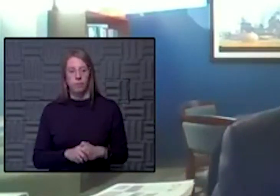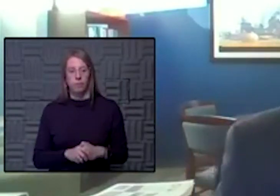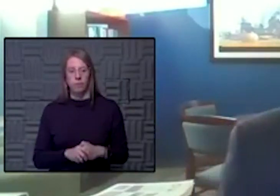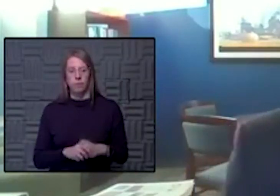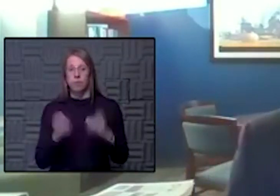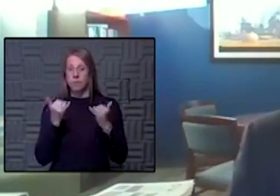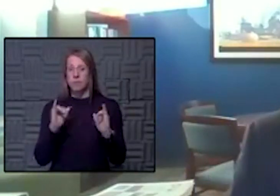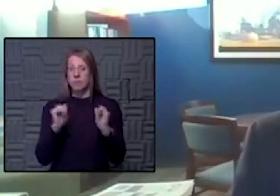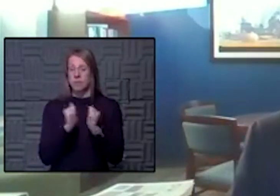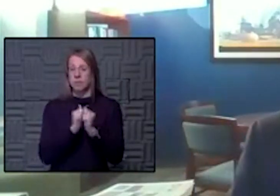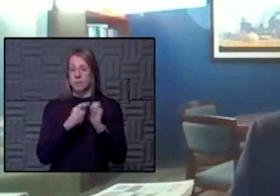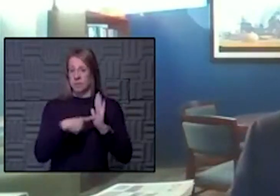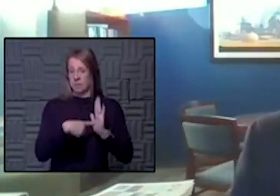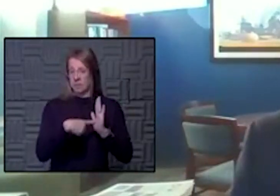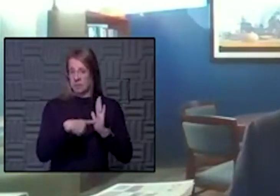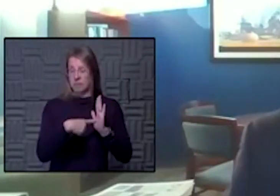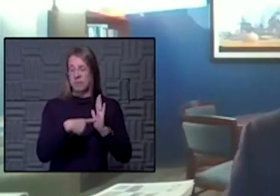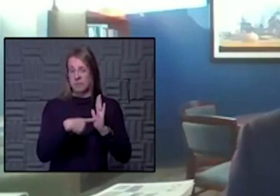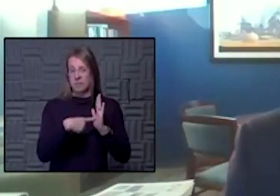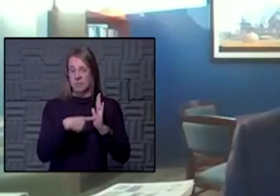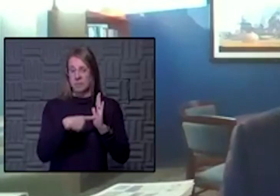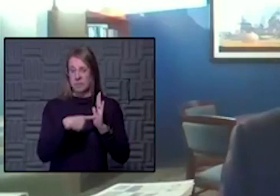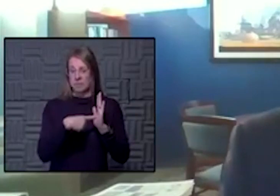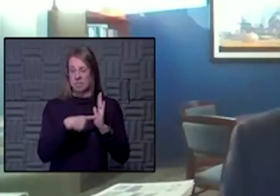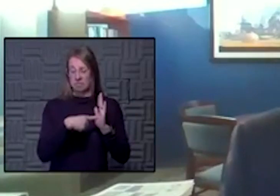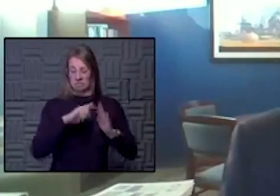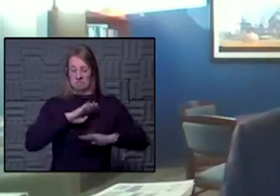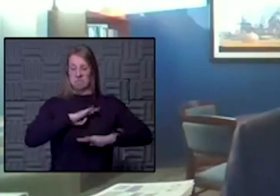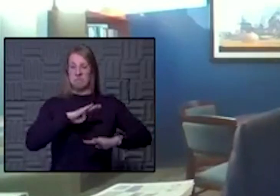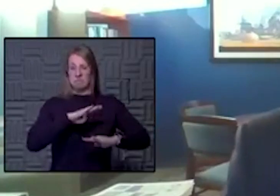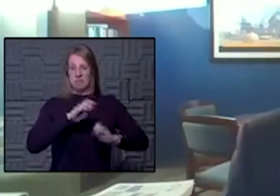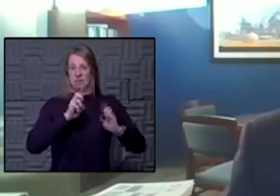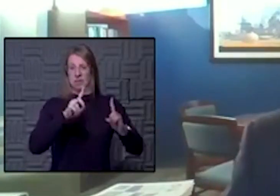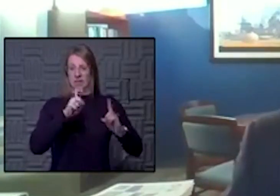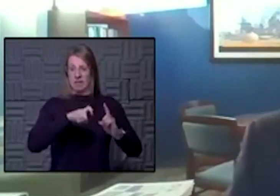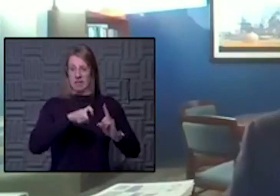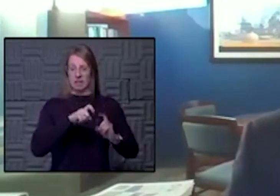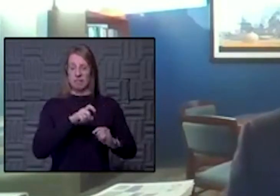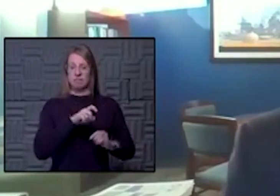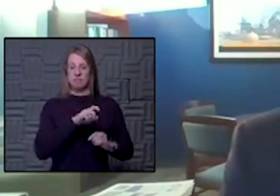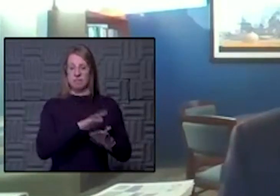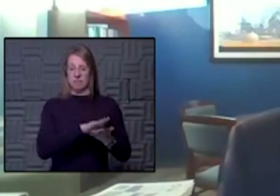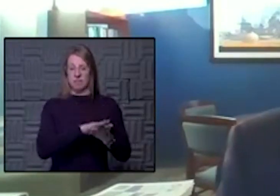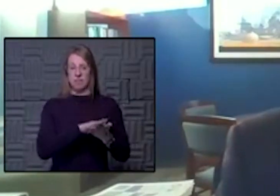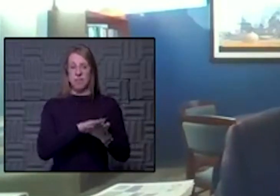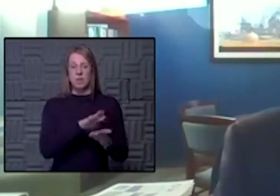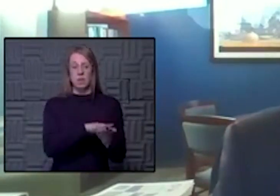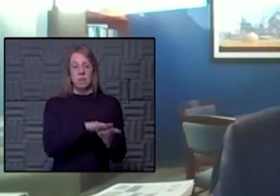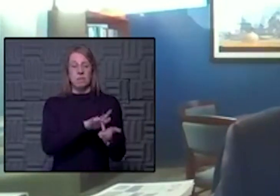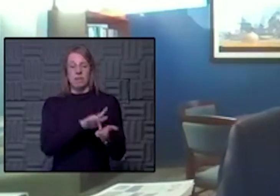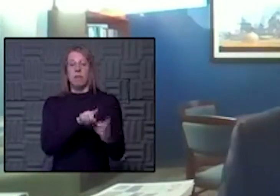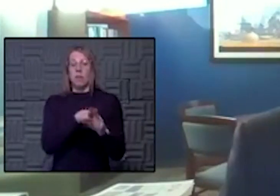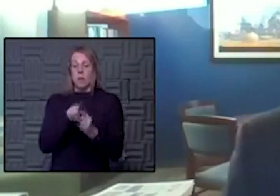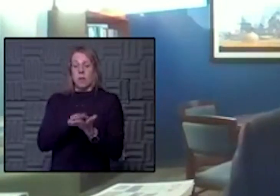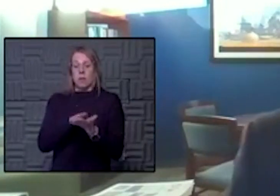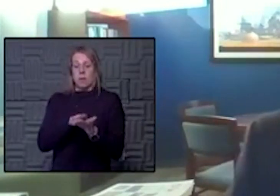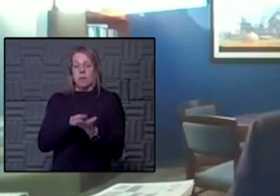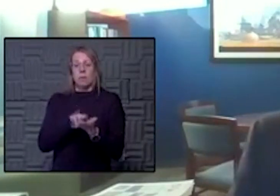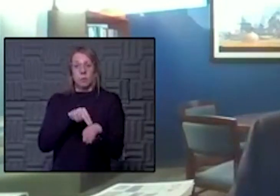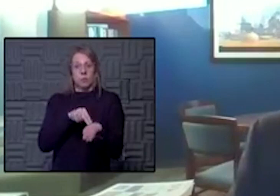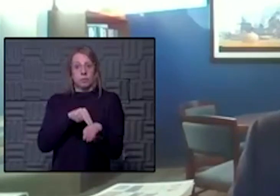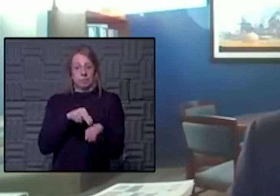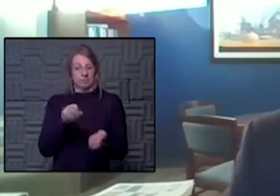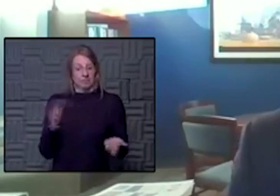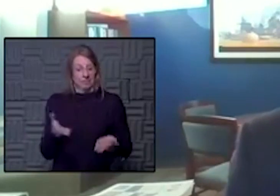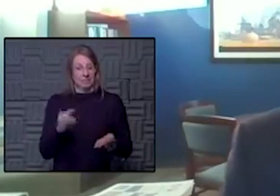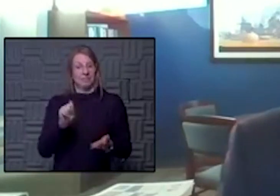model that's fitting the education needs for the students at the School of Medicine and School of Nursing here in Salina, we've been